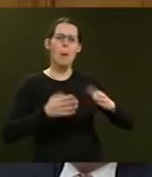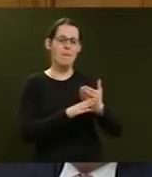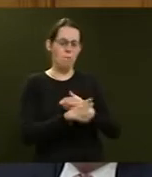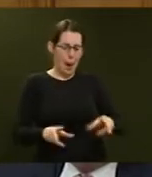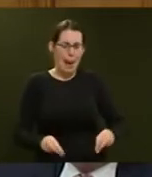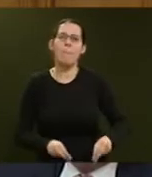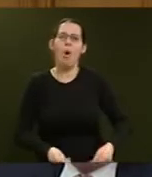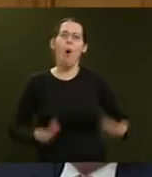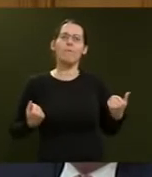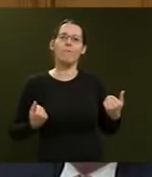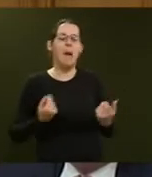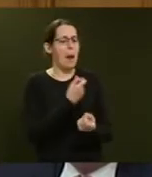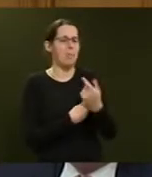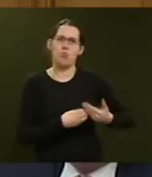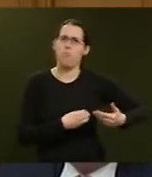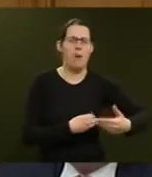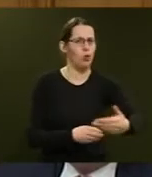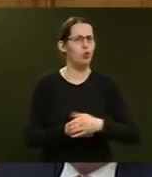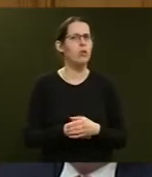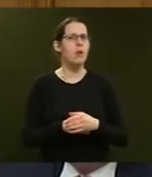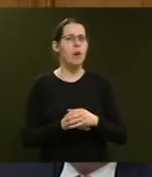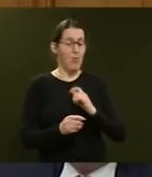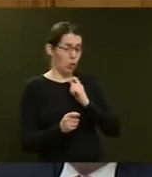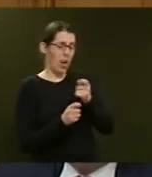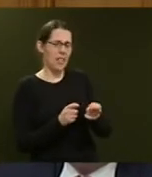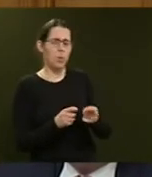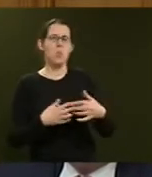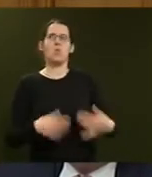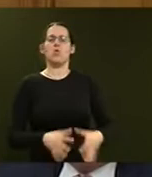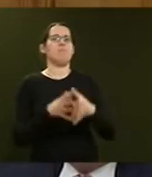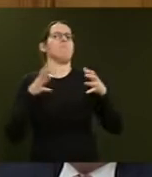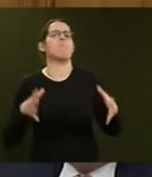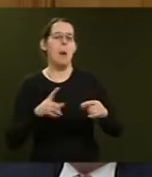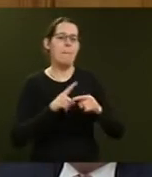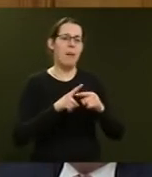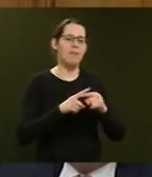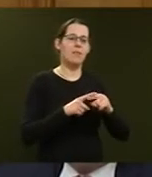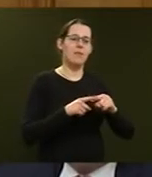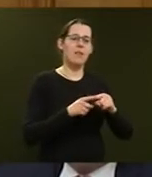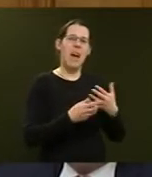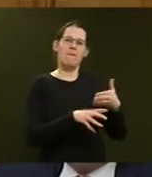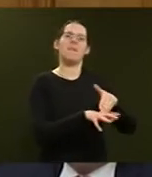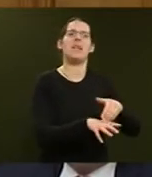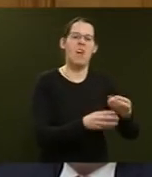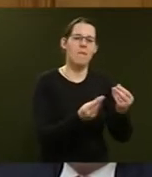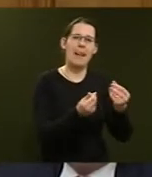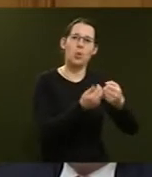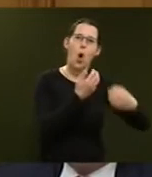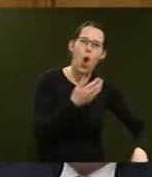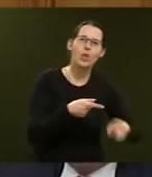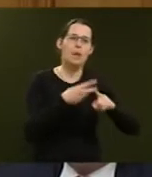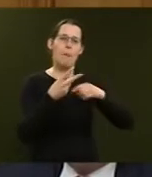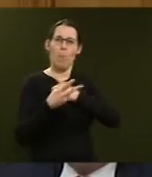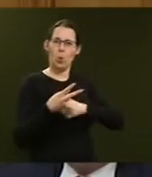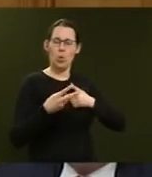too frequent. The charges were excessive and causing financial loss and emotional distress. The Coalition Government is one that